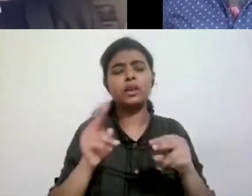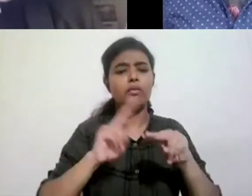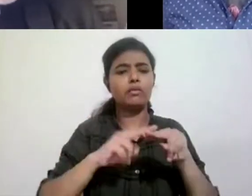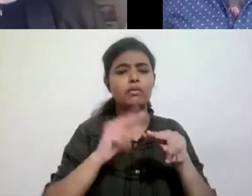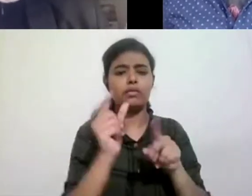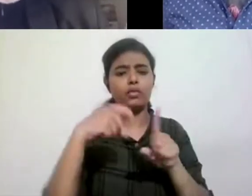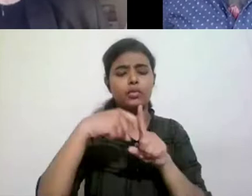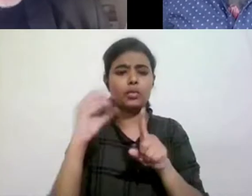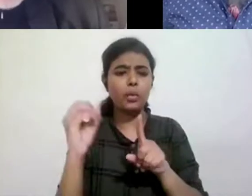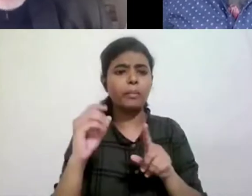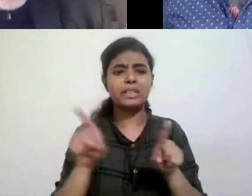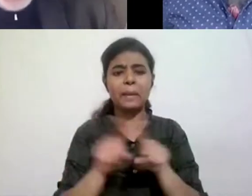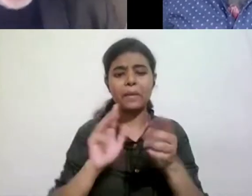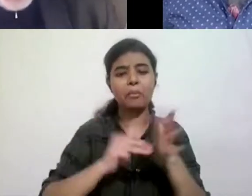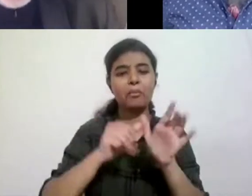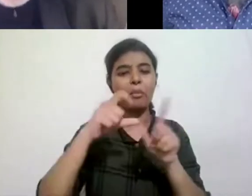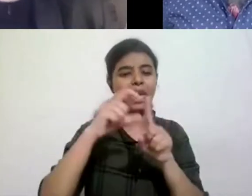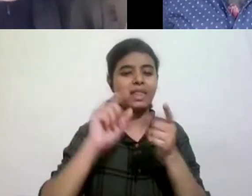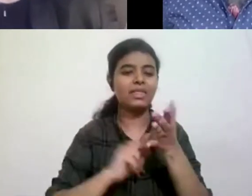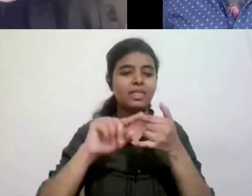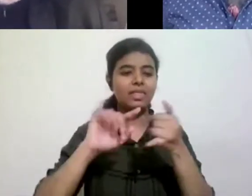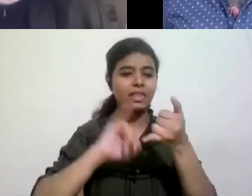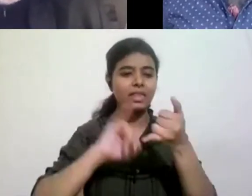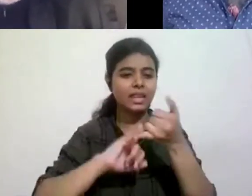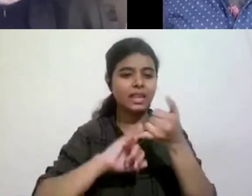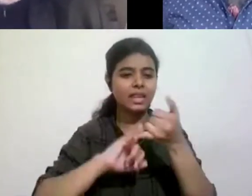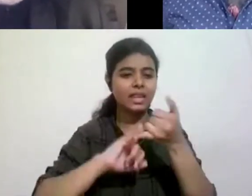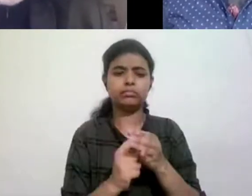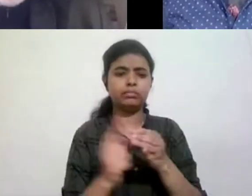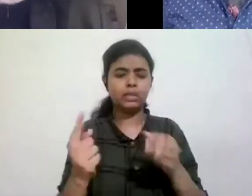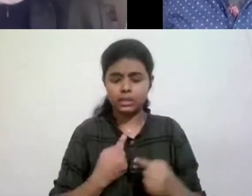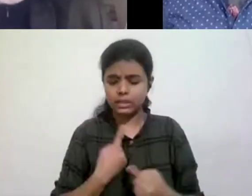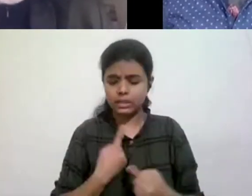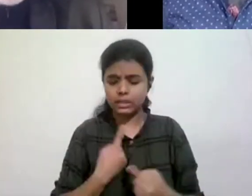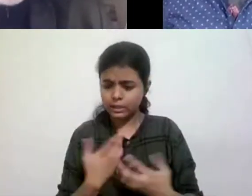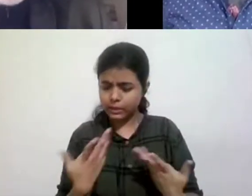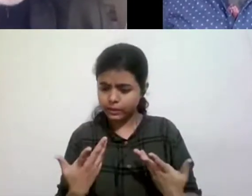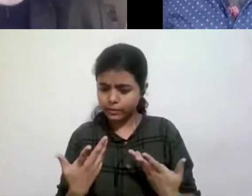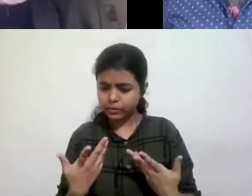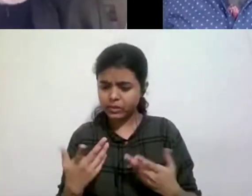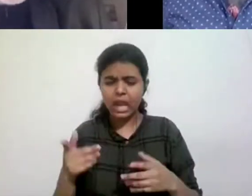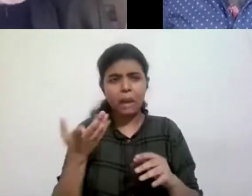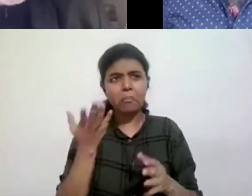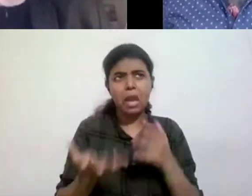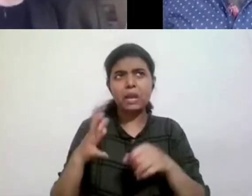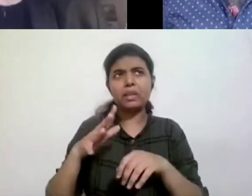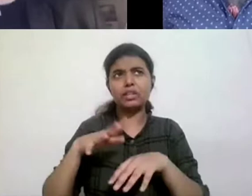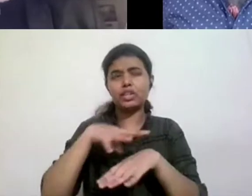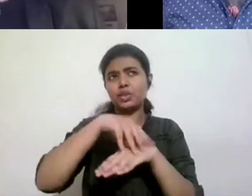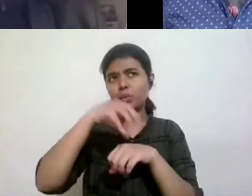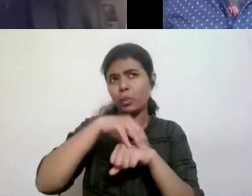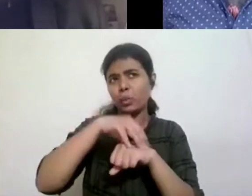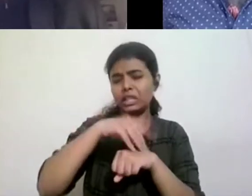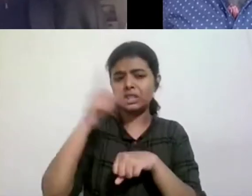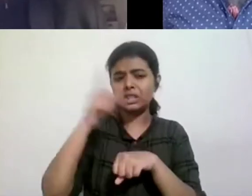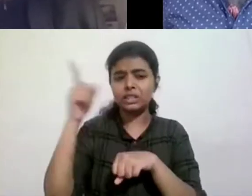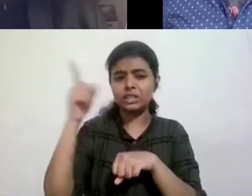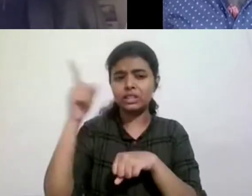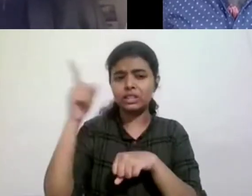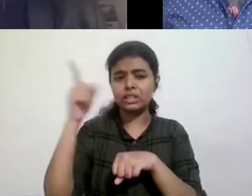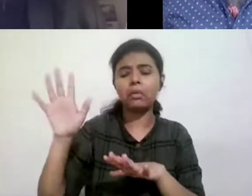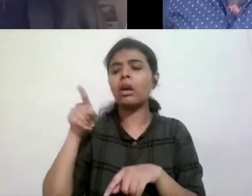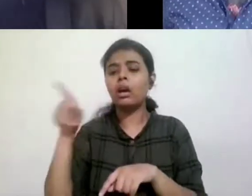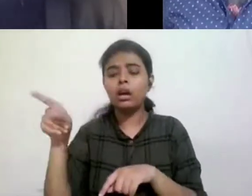his work on madness, you know, he did that in isolation and he was in Sweden, I think for the whole, the whole time he wrote that book and